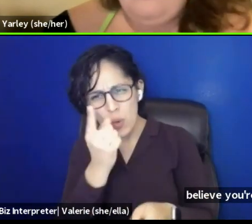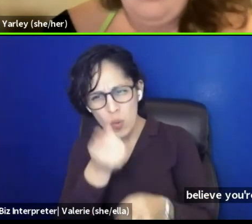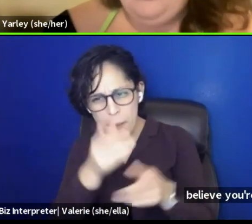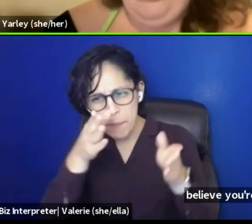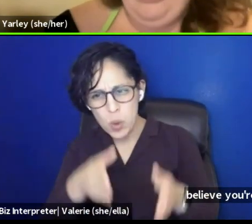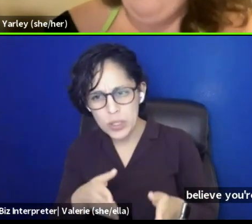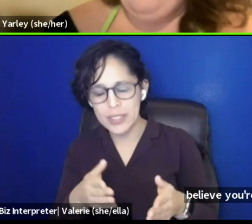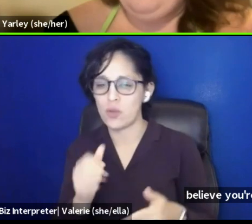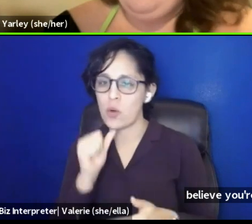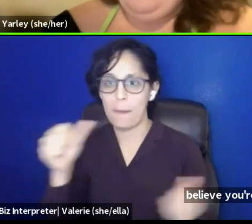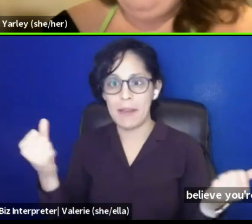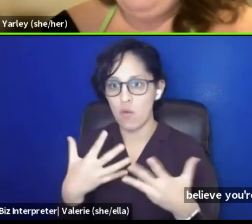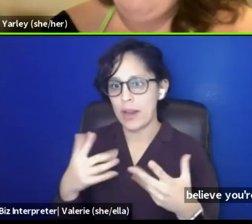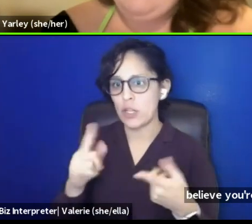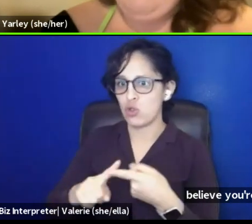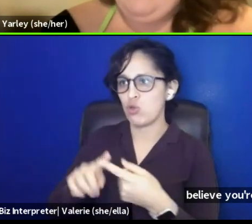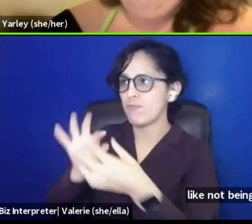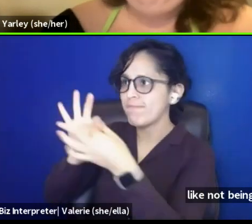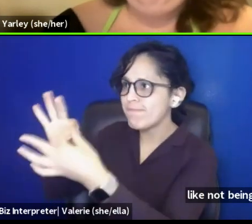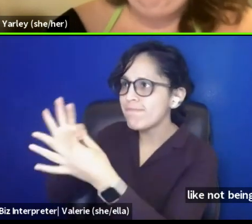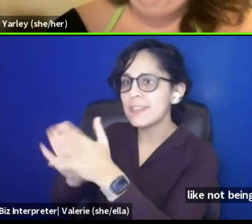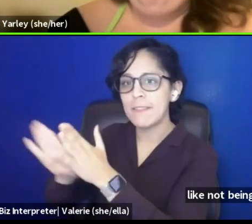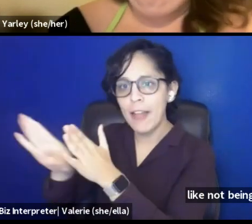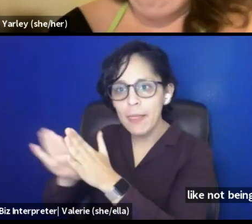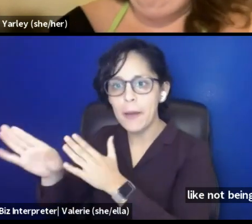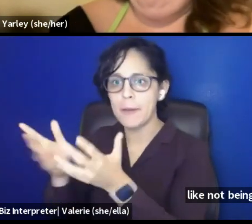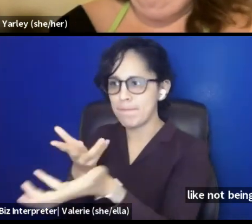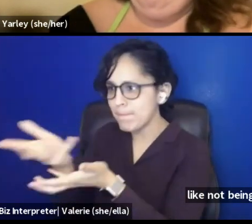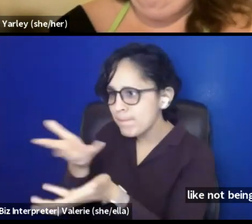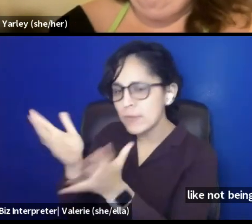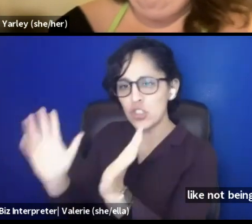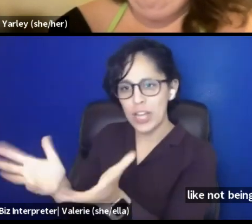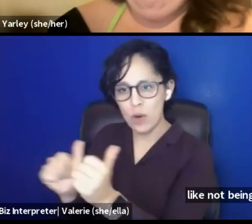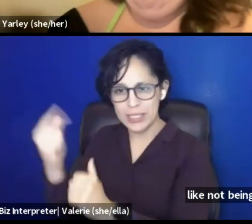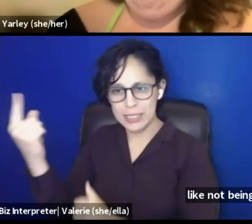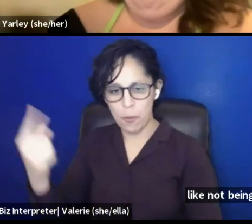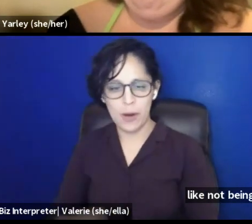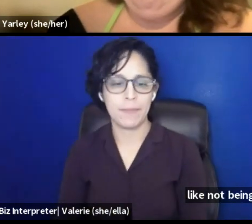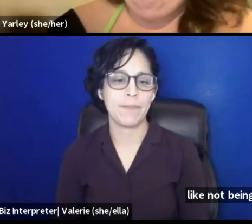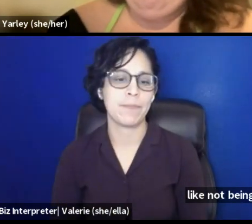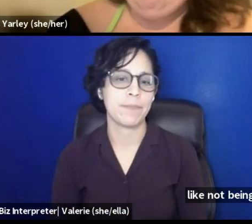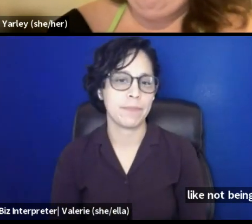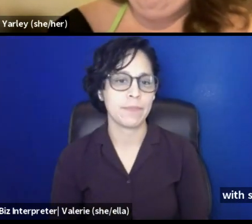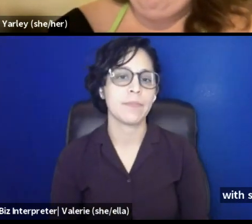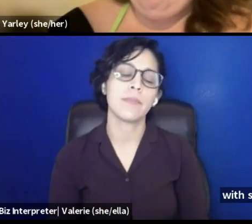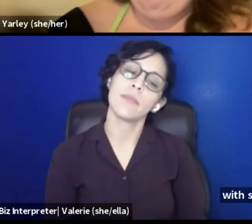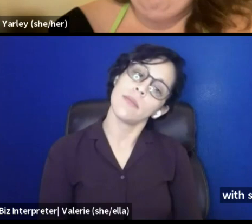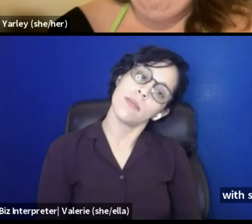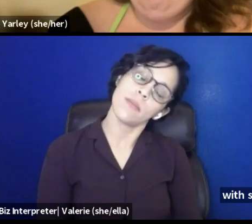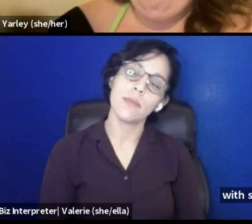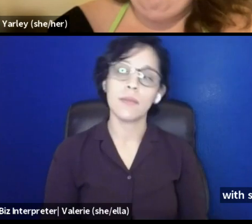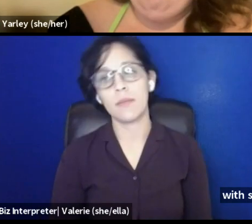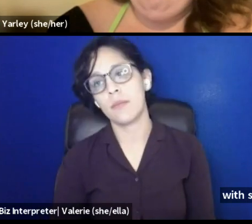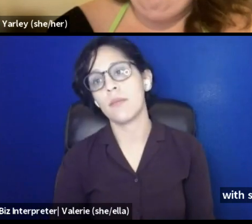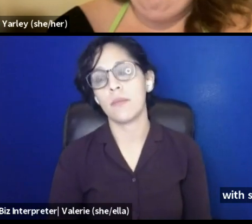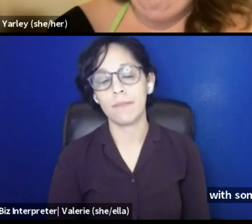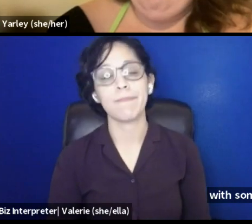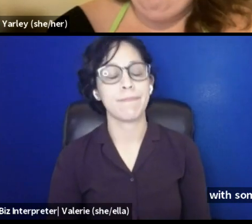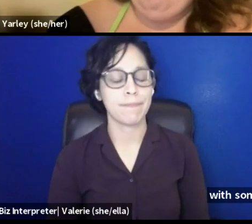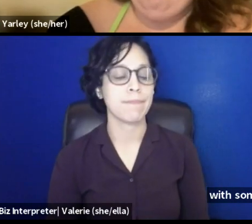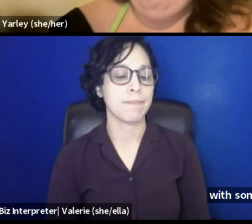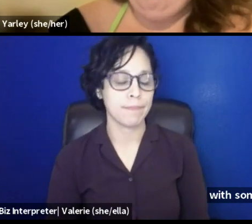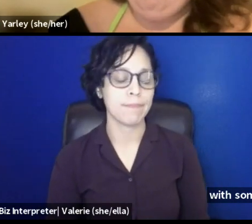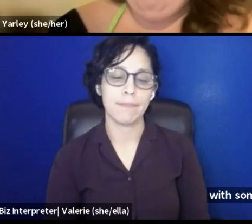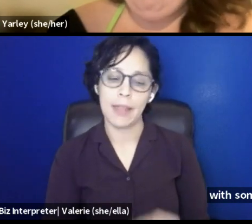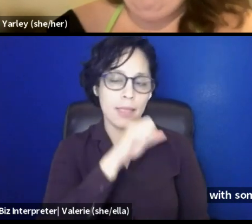get to know a donor or, um, chat with somebody. Yeah, absolutely. I love that. Um, yeah, Ashley, absolutely. Anytime. Um,